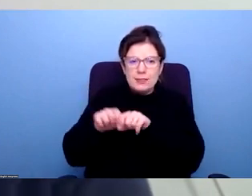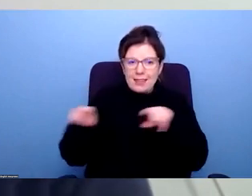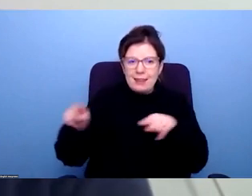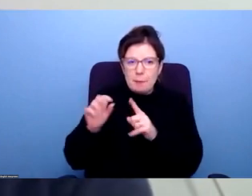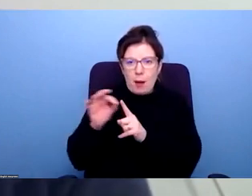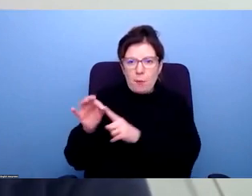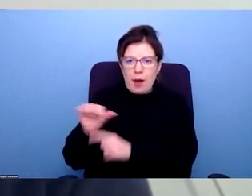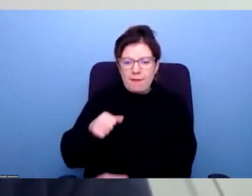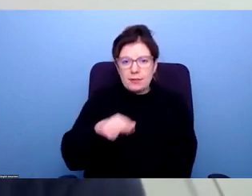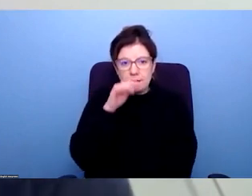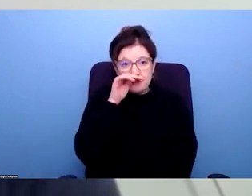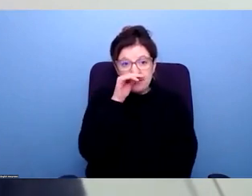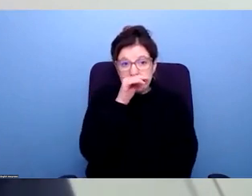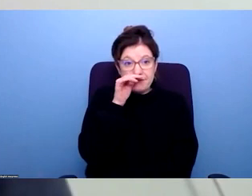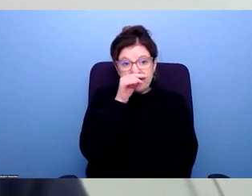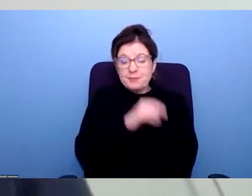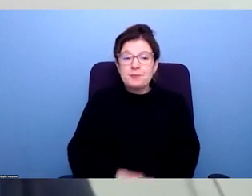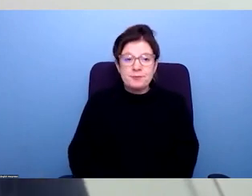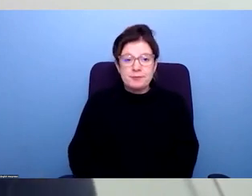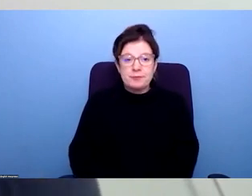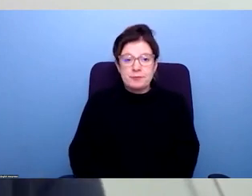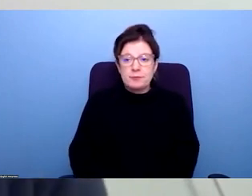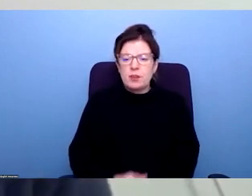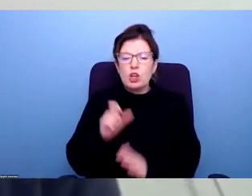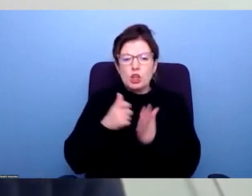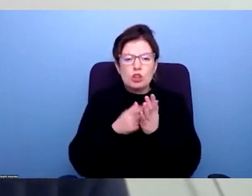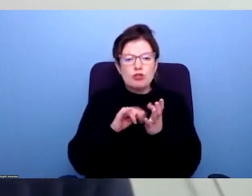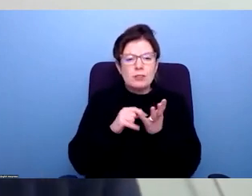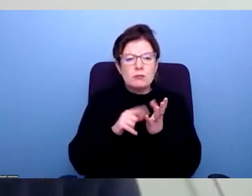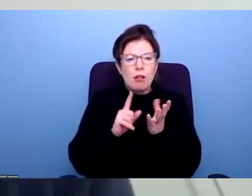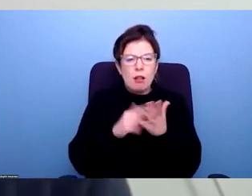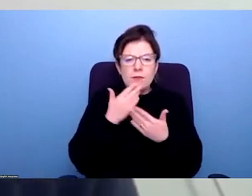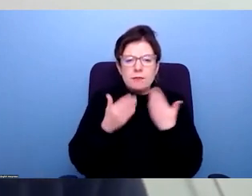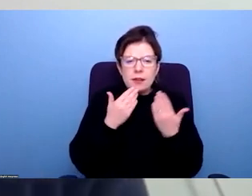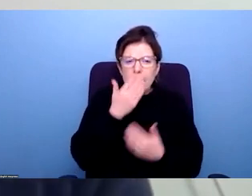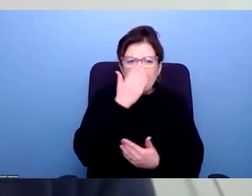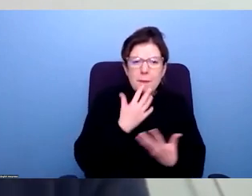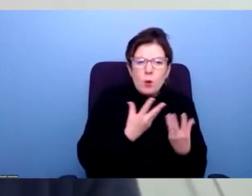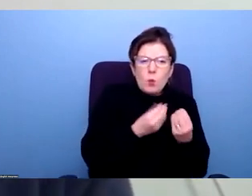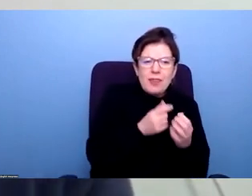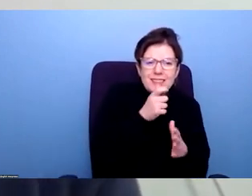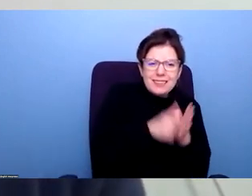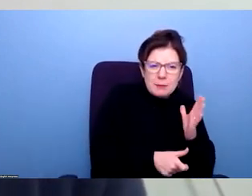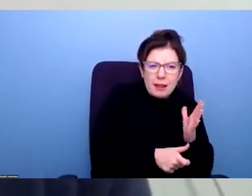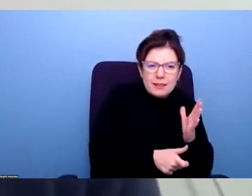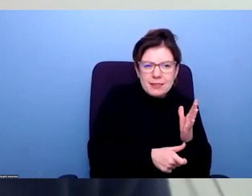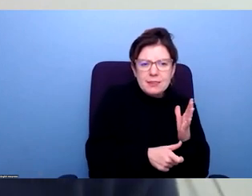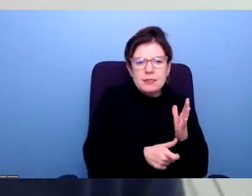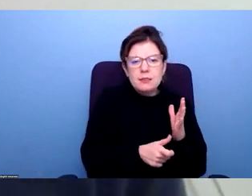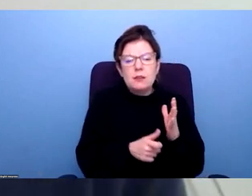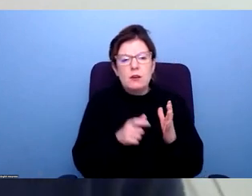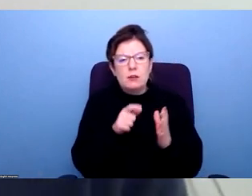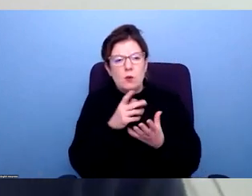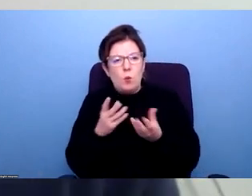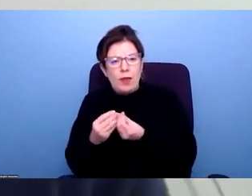presentations out. So that's not a problem at all. Crystal says, please, could you explain the difference between people with disabilities and those with long term